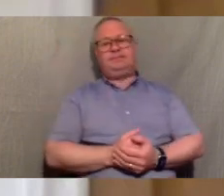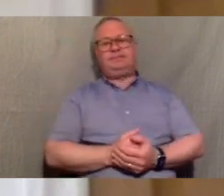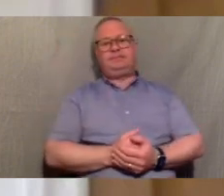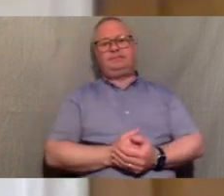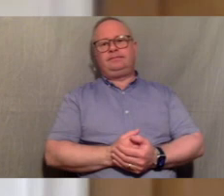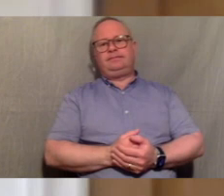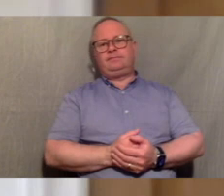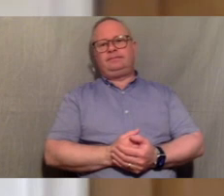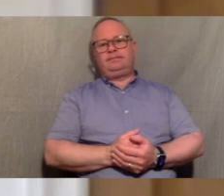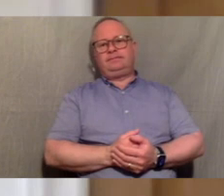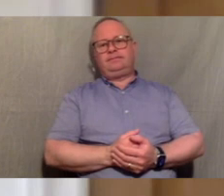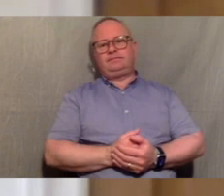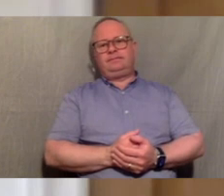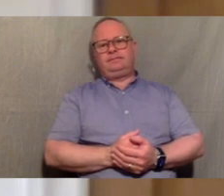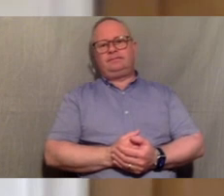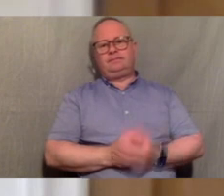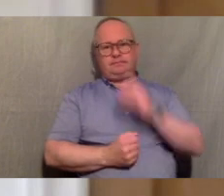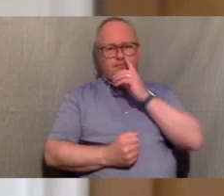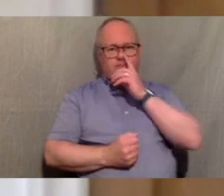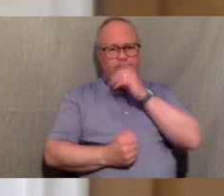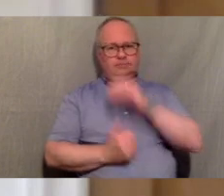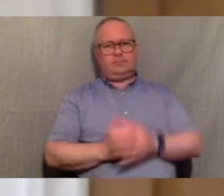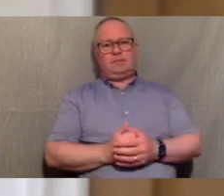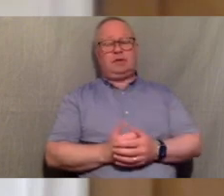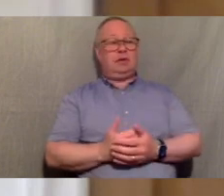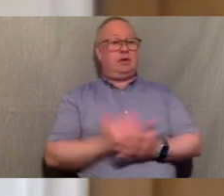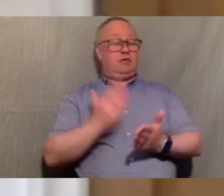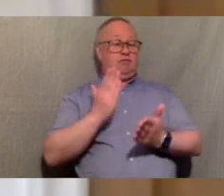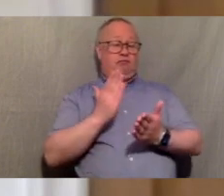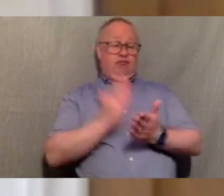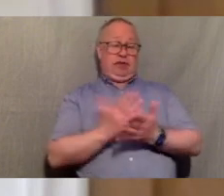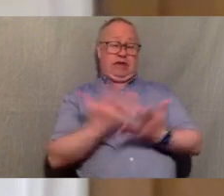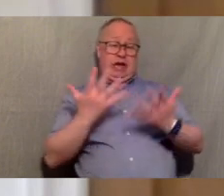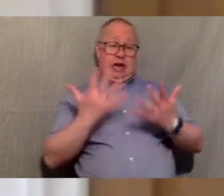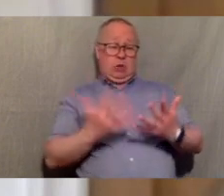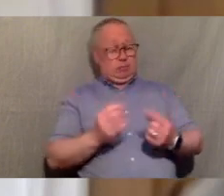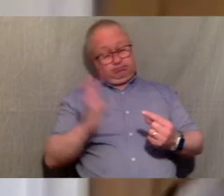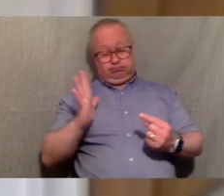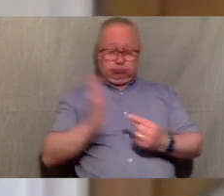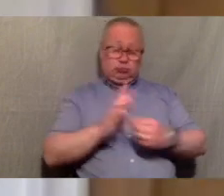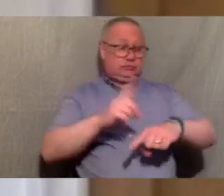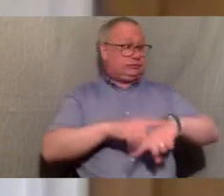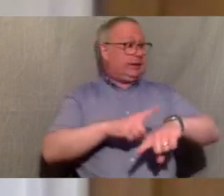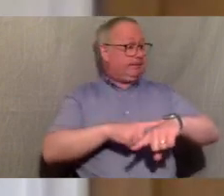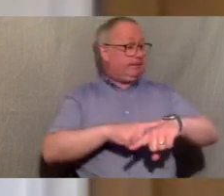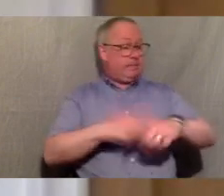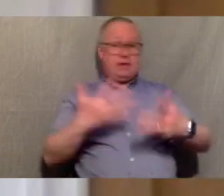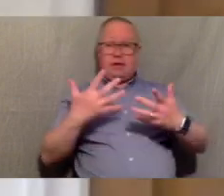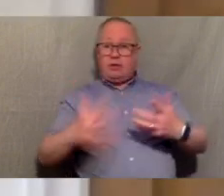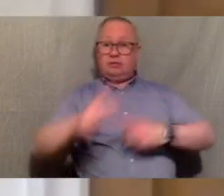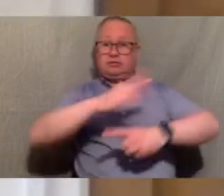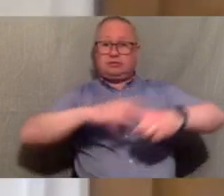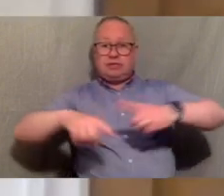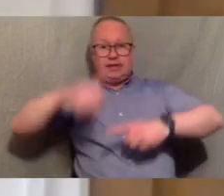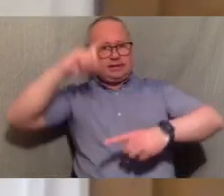about other things so um uh and and really in many ways right now we're at a turning point you know the decisions we make now